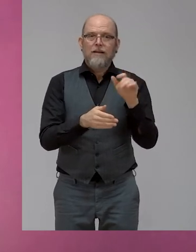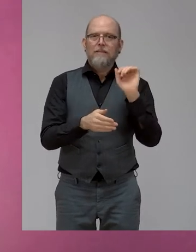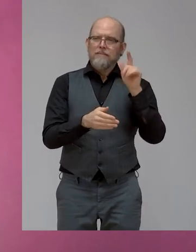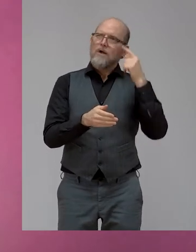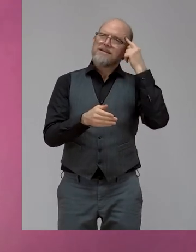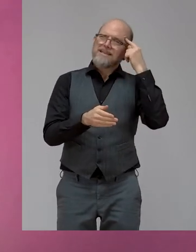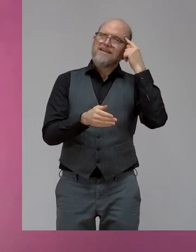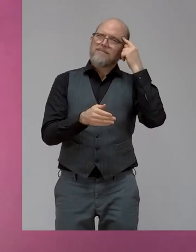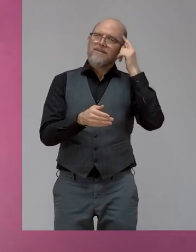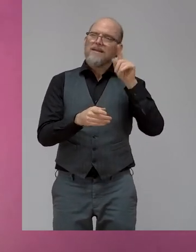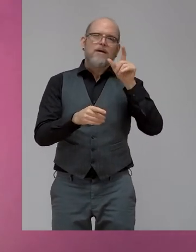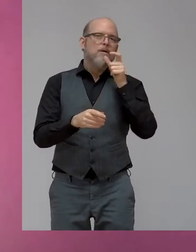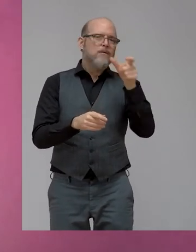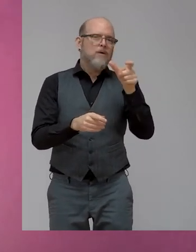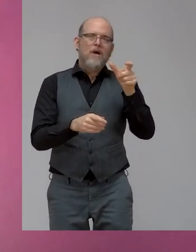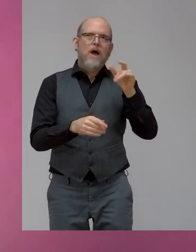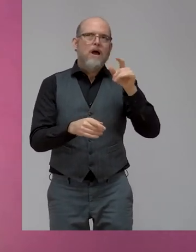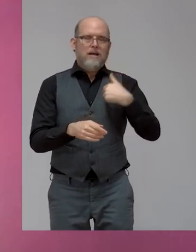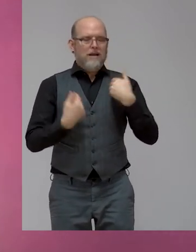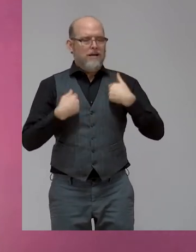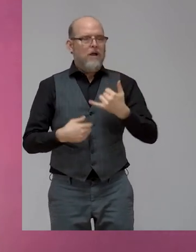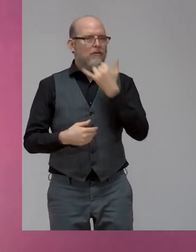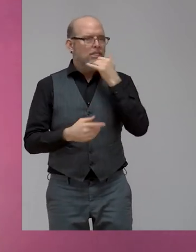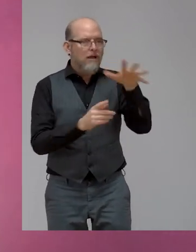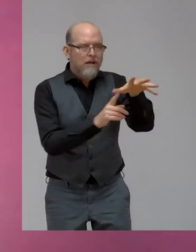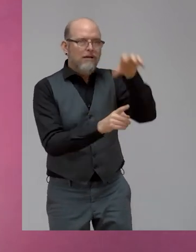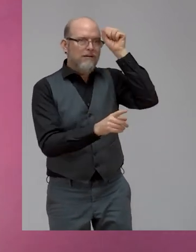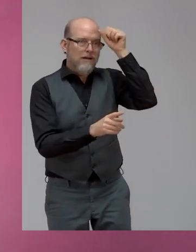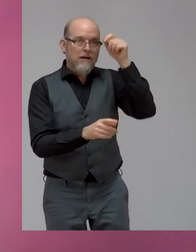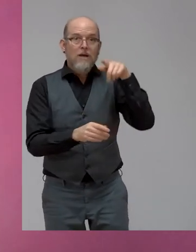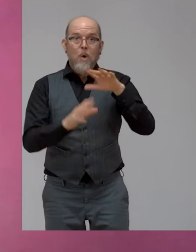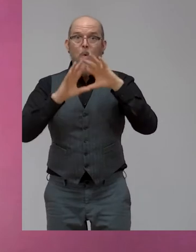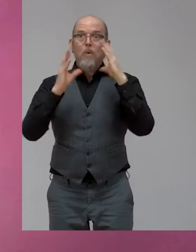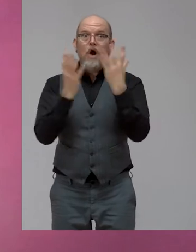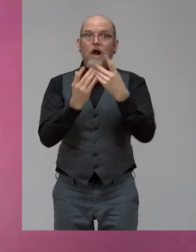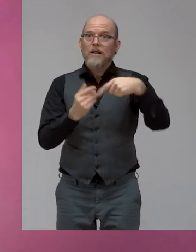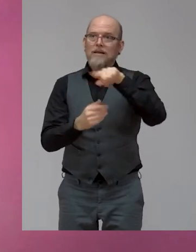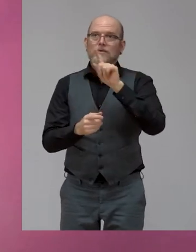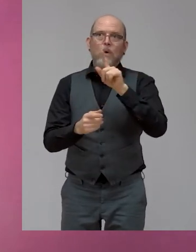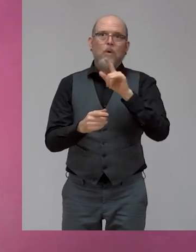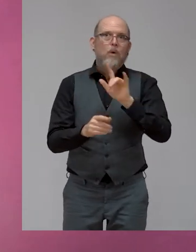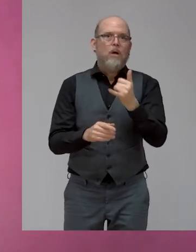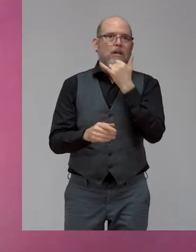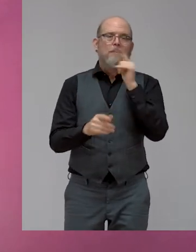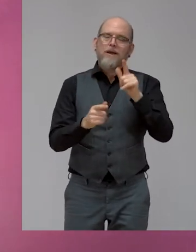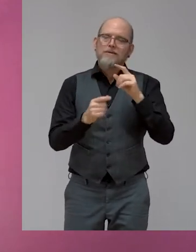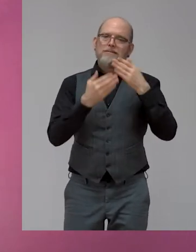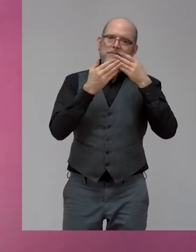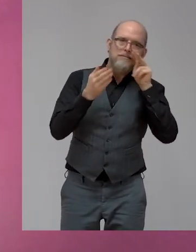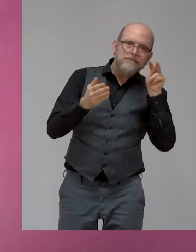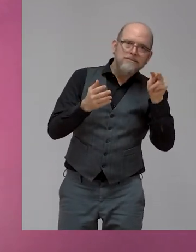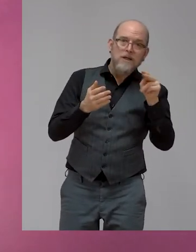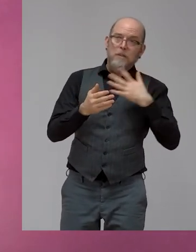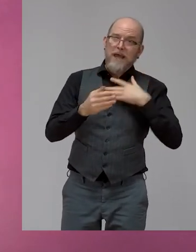inclusive world. So I have this impossible dream, which is around